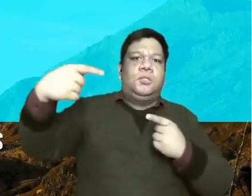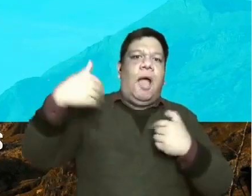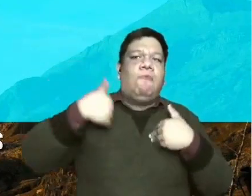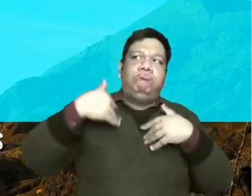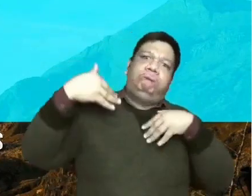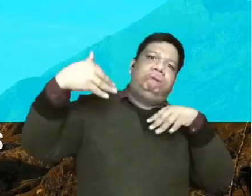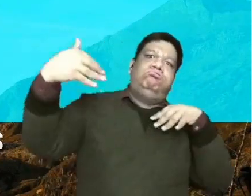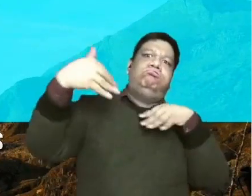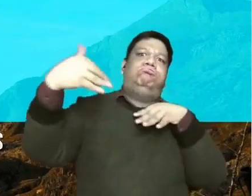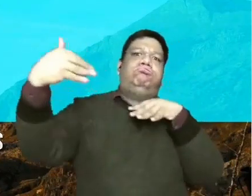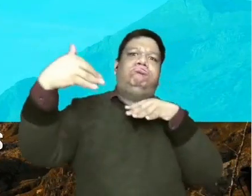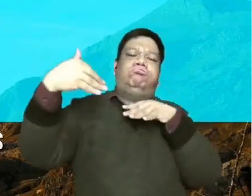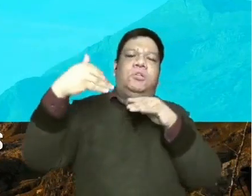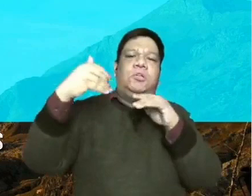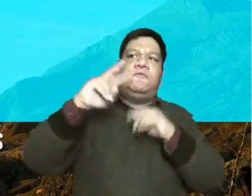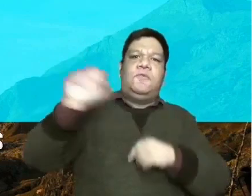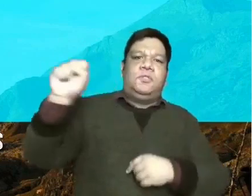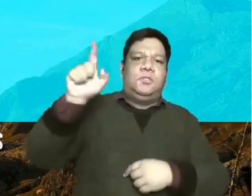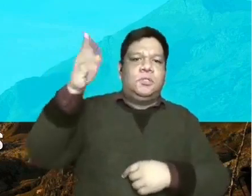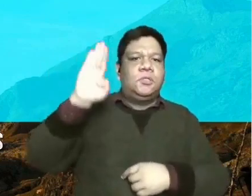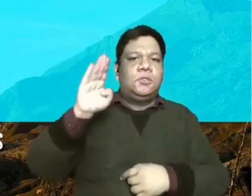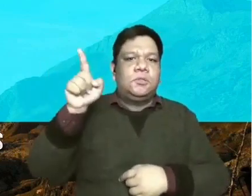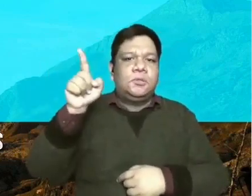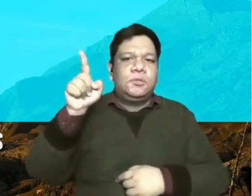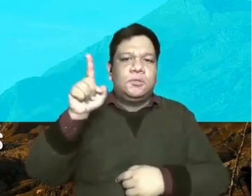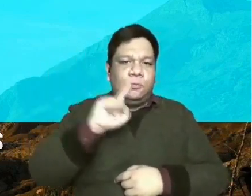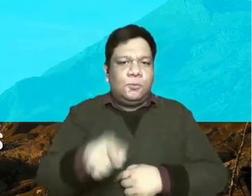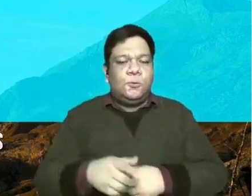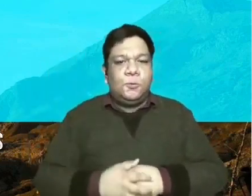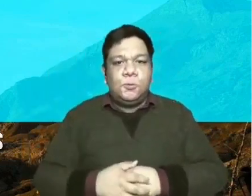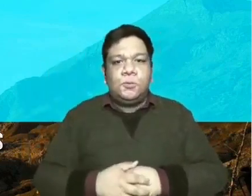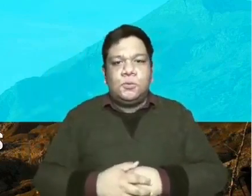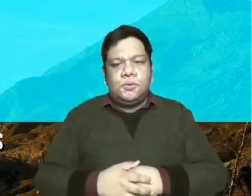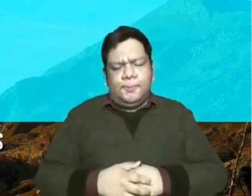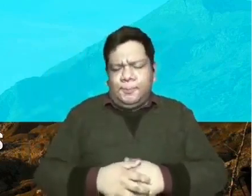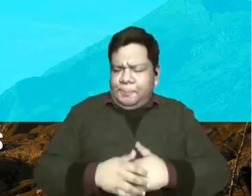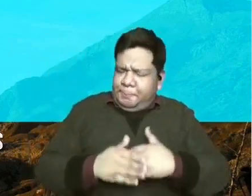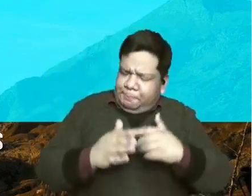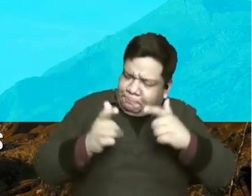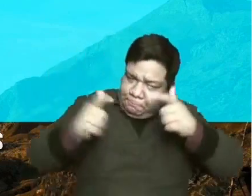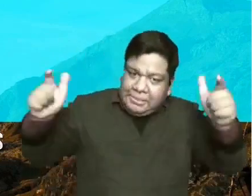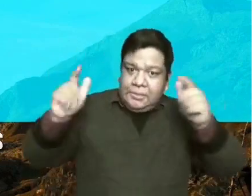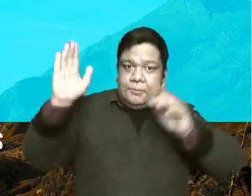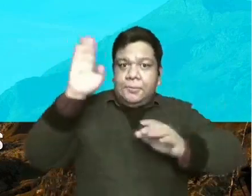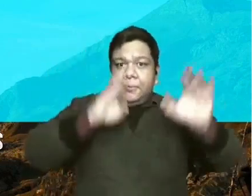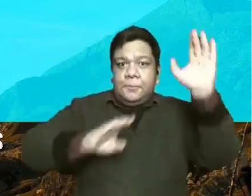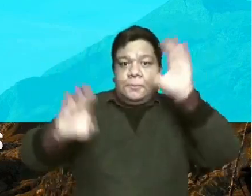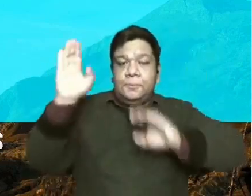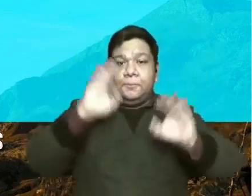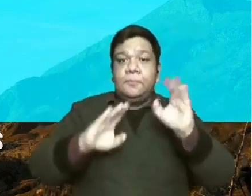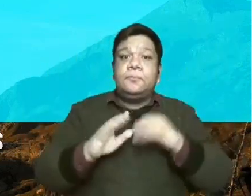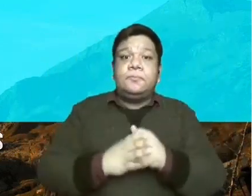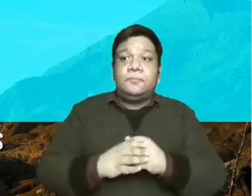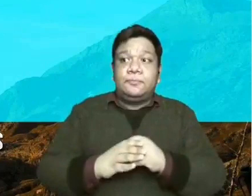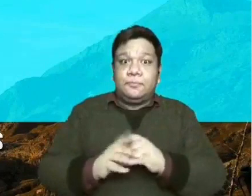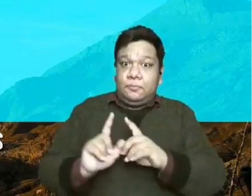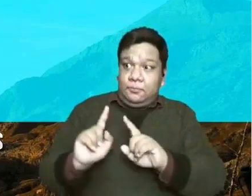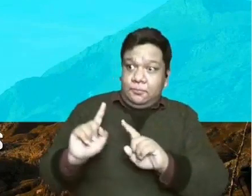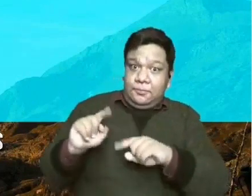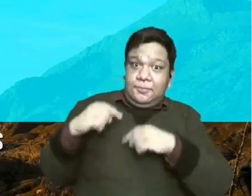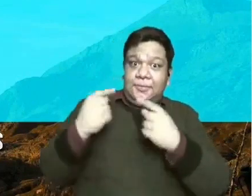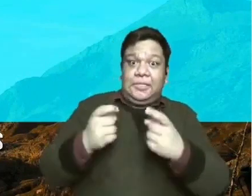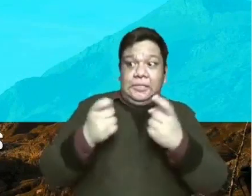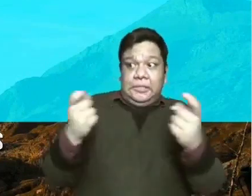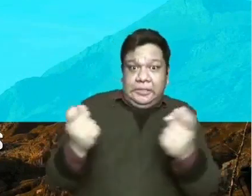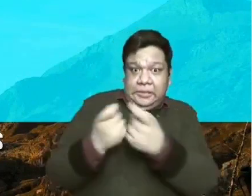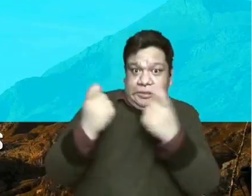Nakipaggyera ang tao laban sa Diyos. And that's the biggest problem. Since the fall of man,